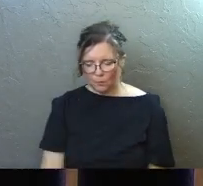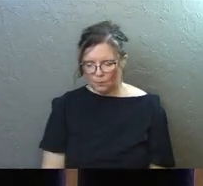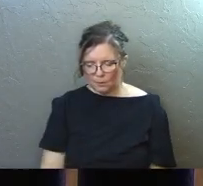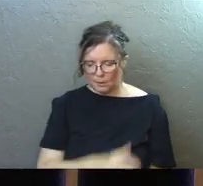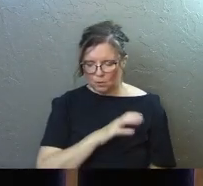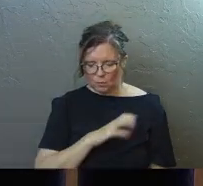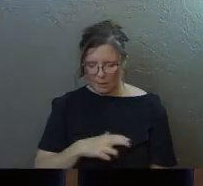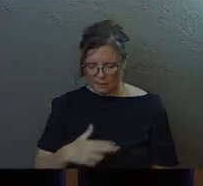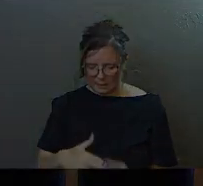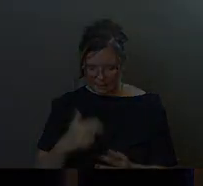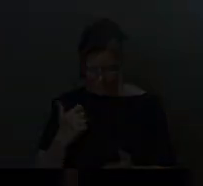In Christ's name, amen.